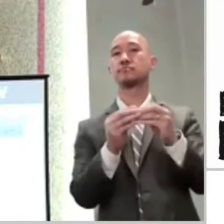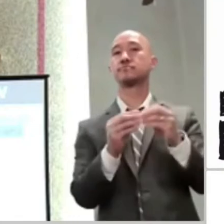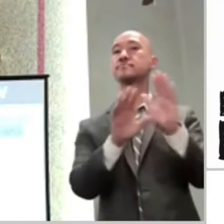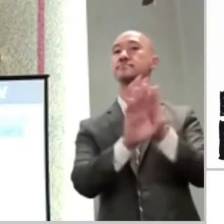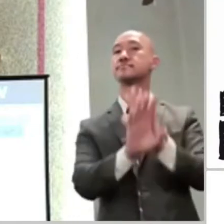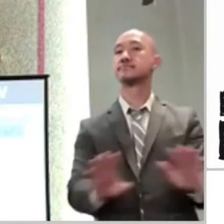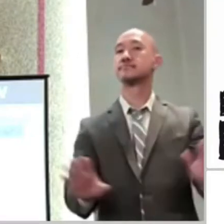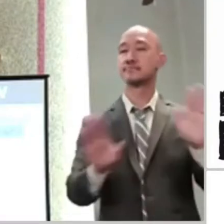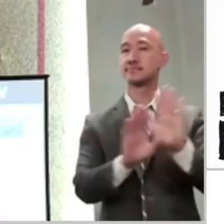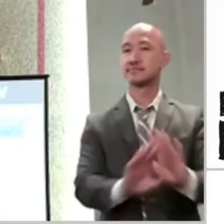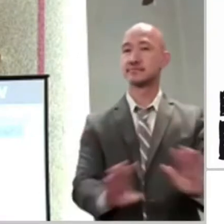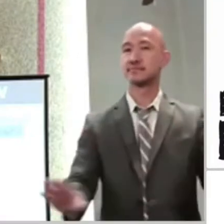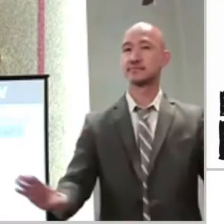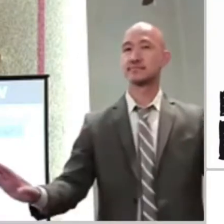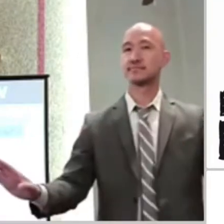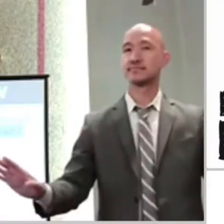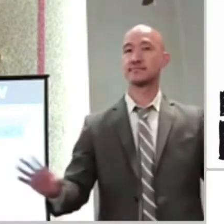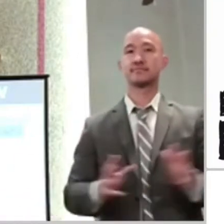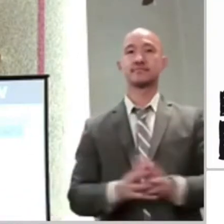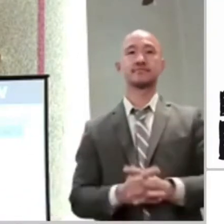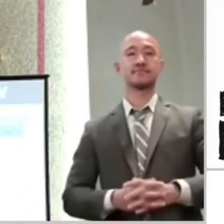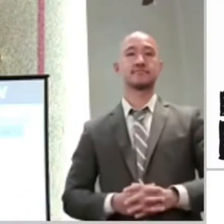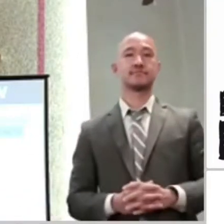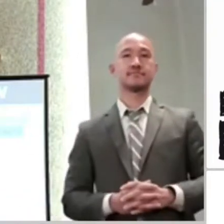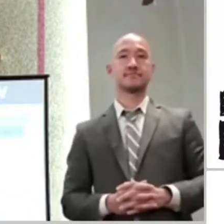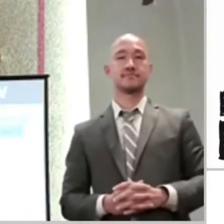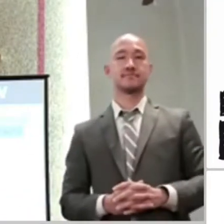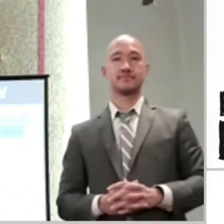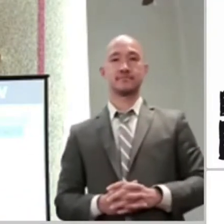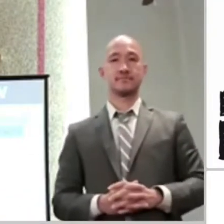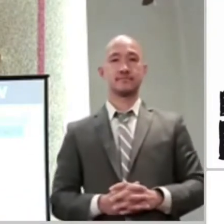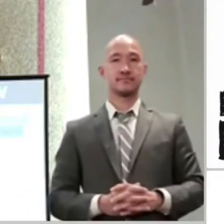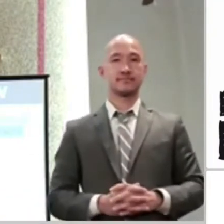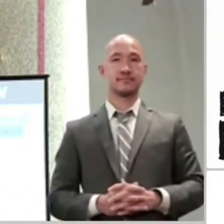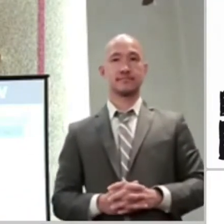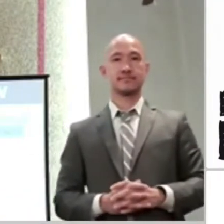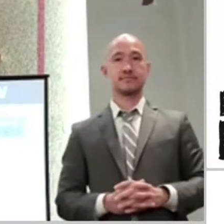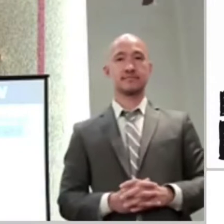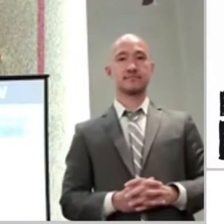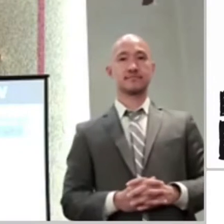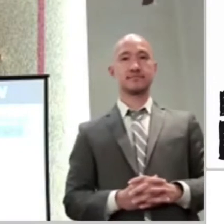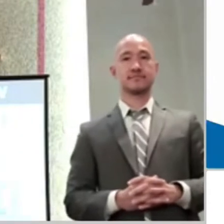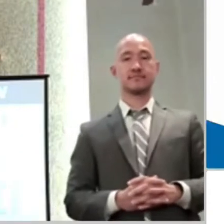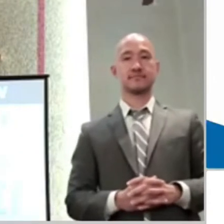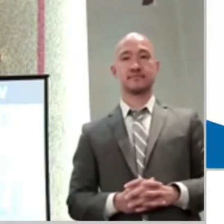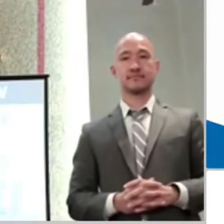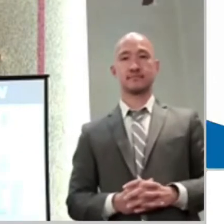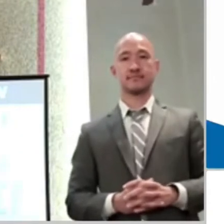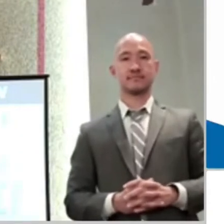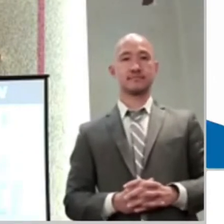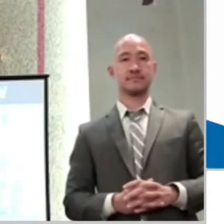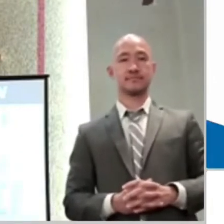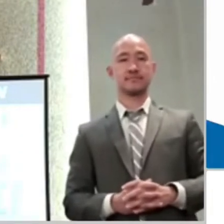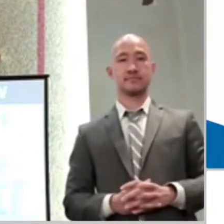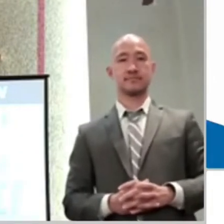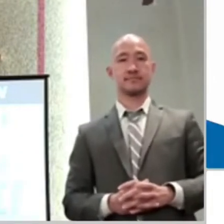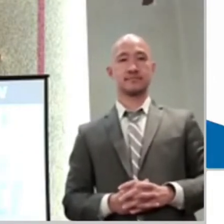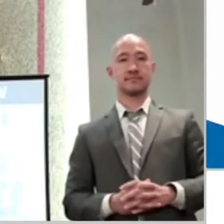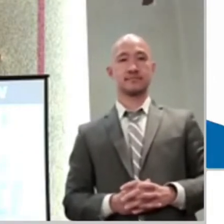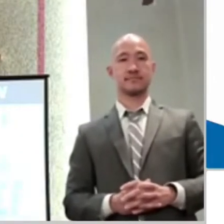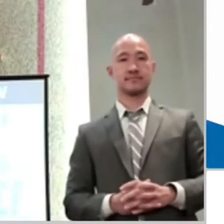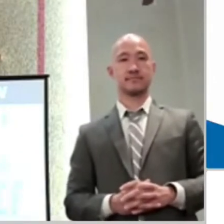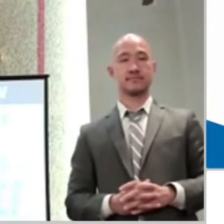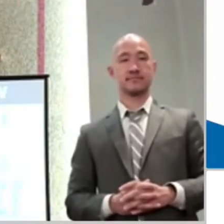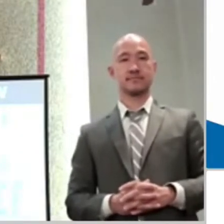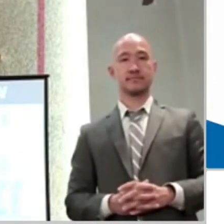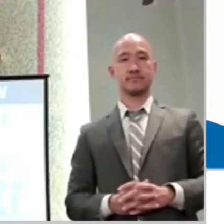So we got work to do. Our goal is to show them Jesus. And when we're in trouble, we got to do like this dad